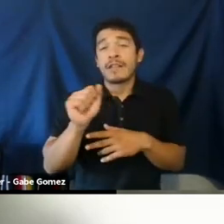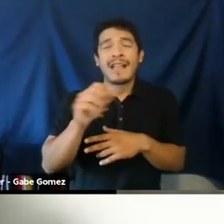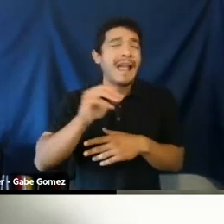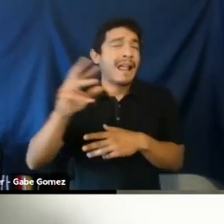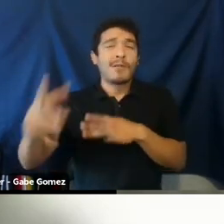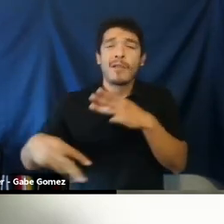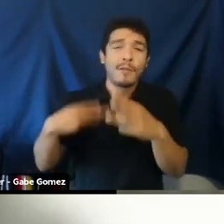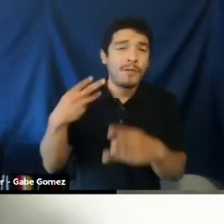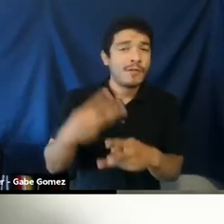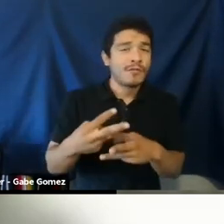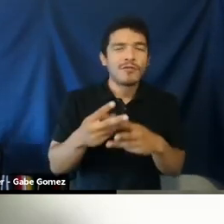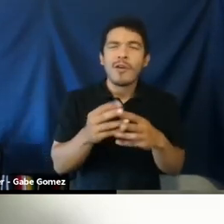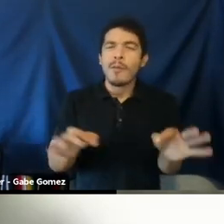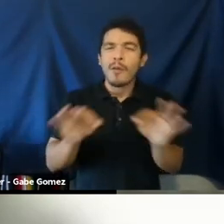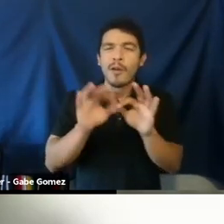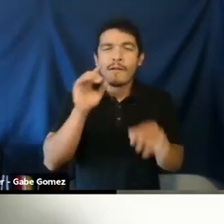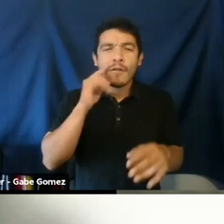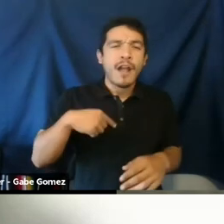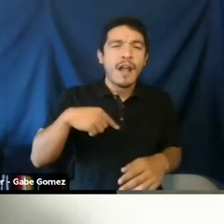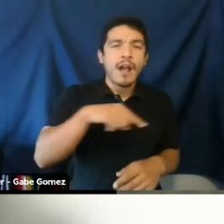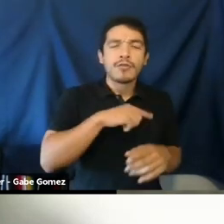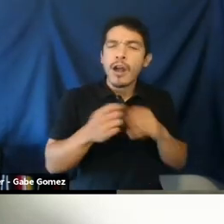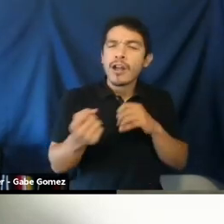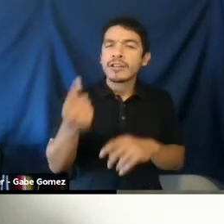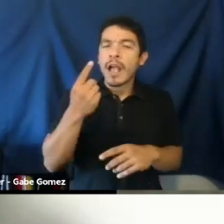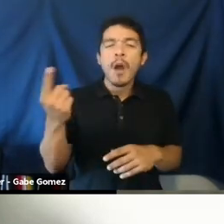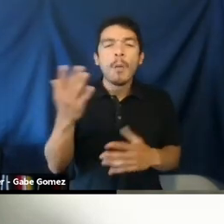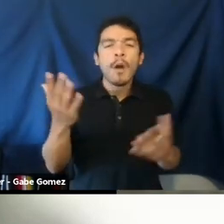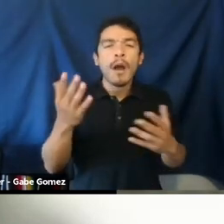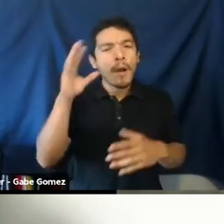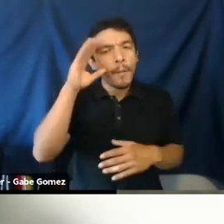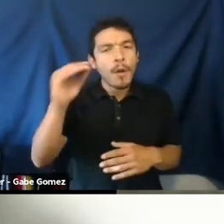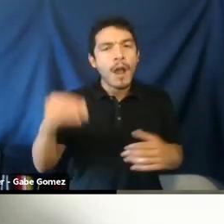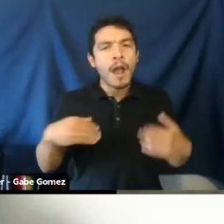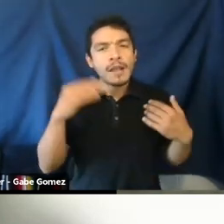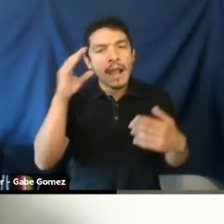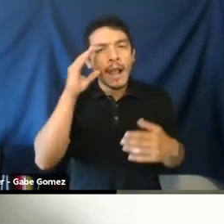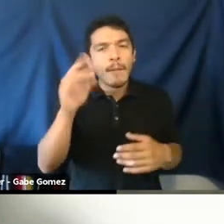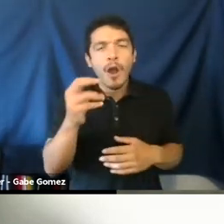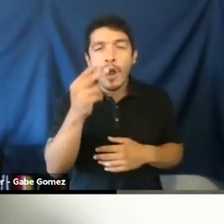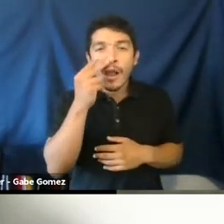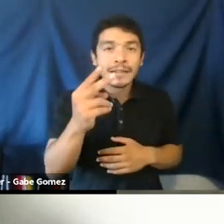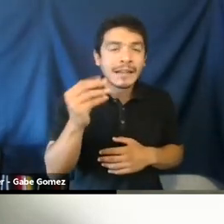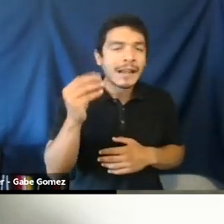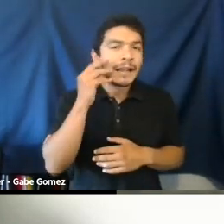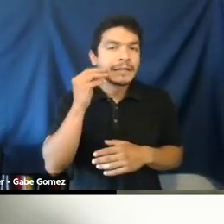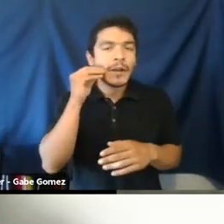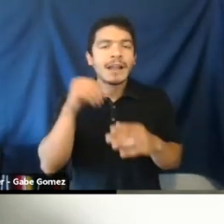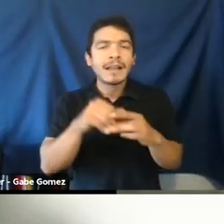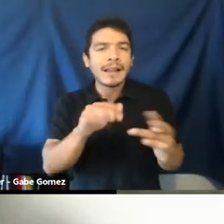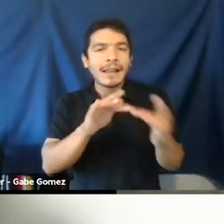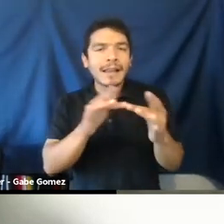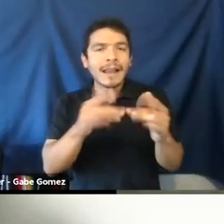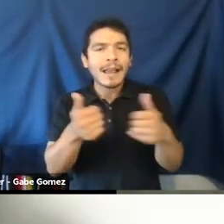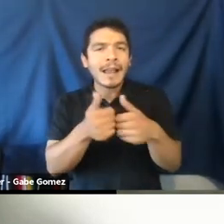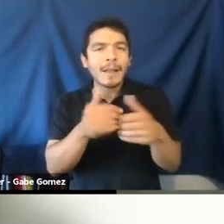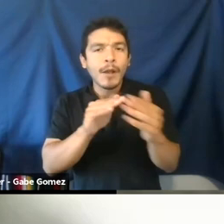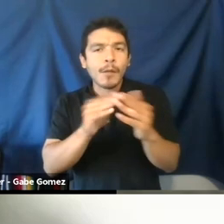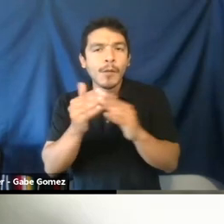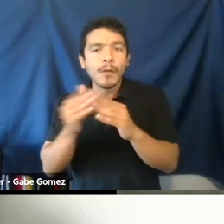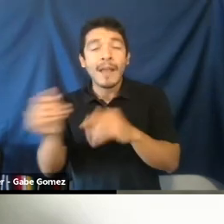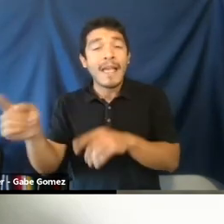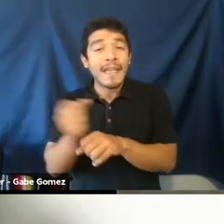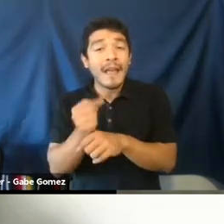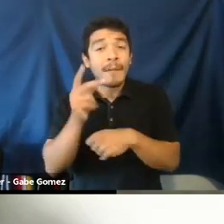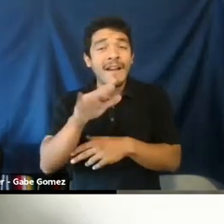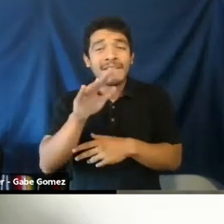lives of young people in the U.S. and around the world. So it was important for us to understand what boys and young men are seeing and experiencing